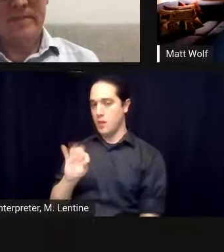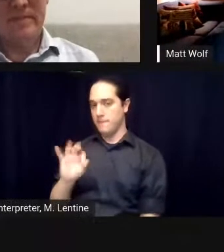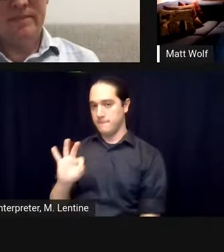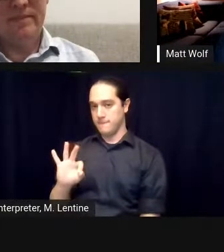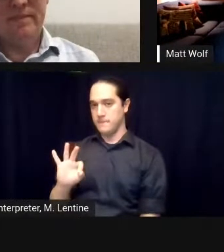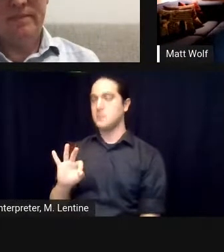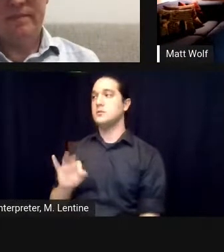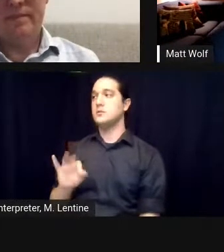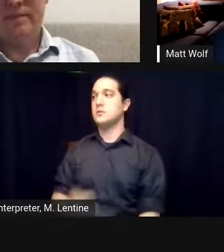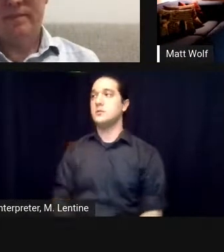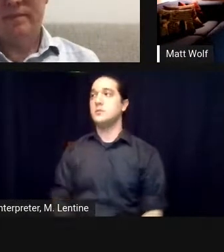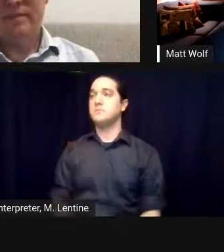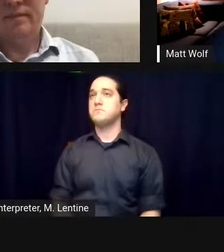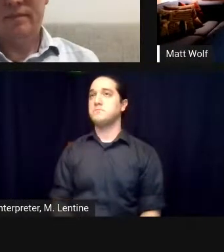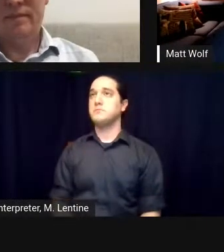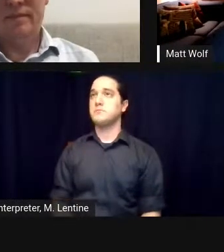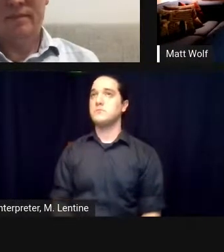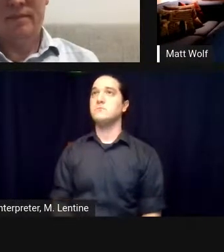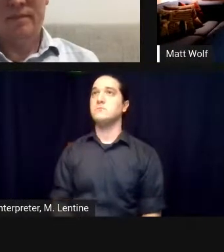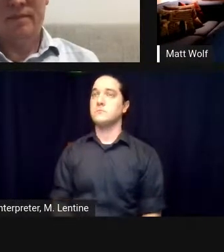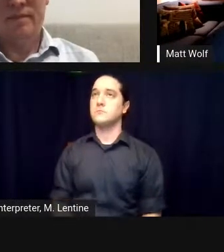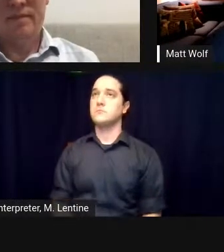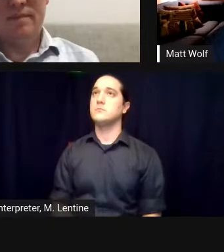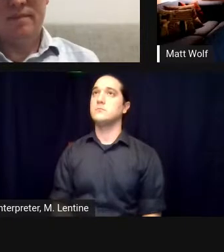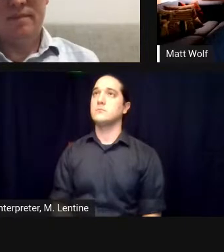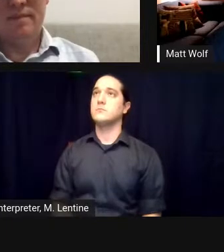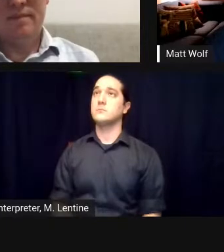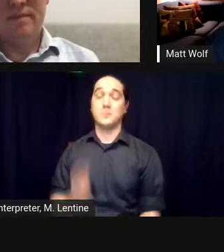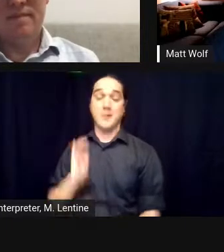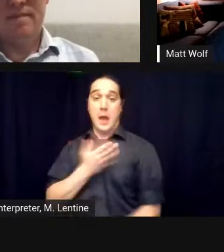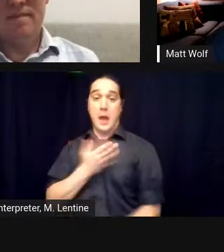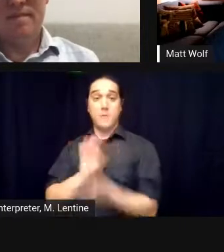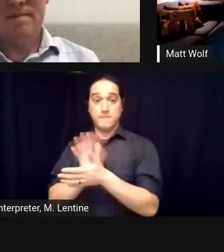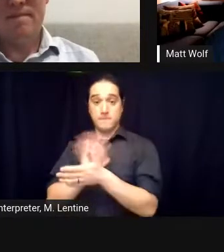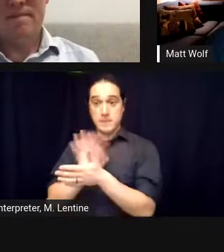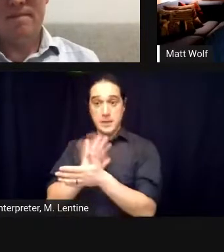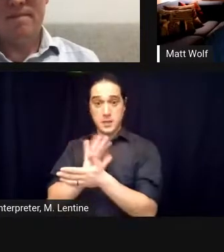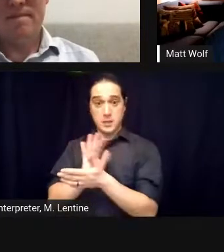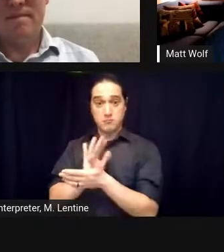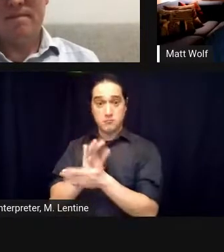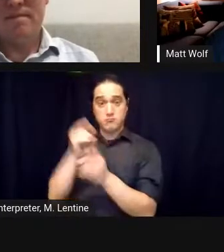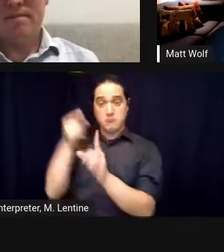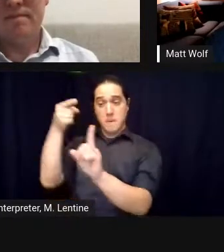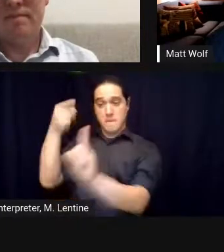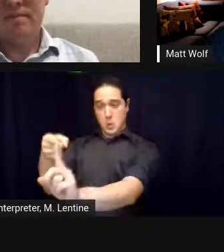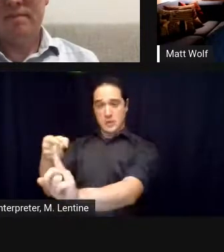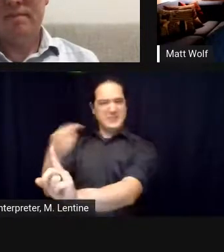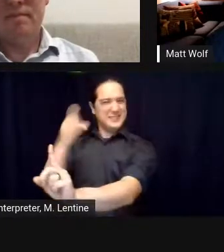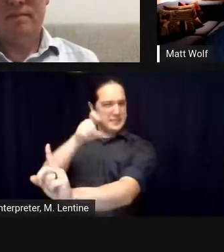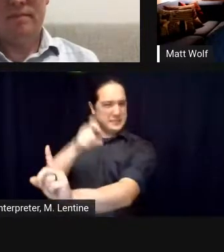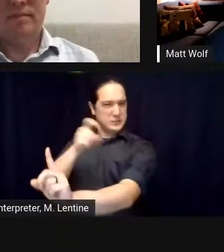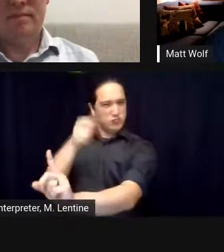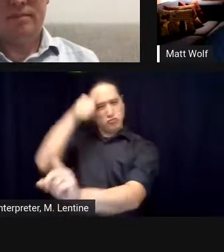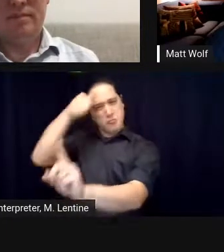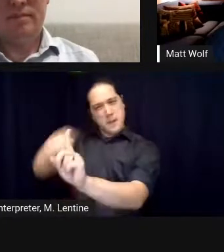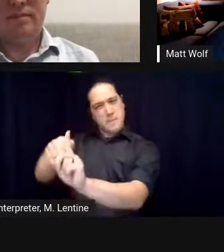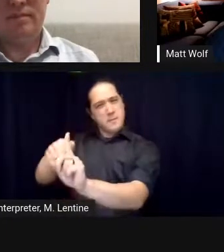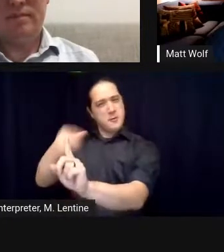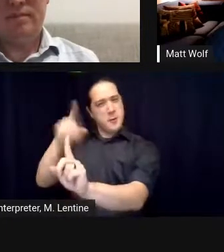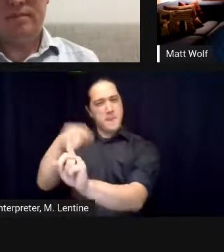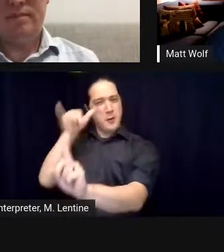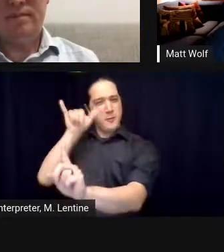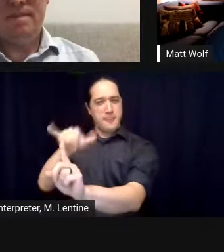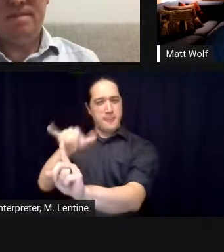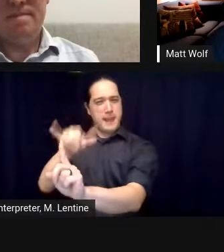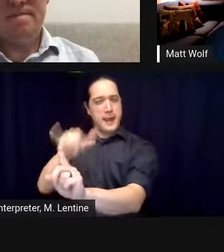we had to really focus what what we were doing in the storytelling and a lot of it was about trying to